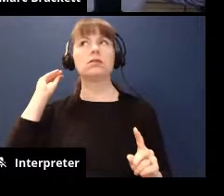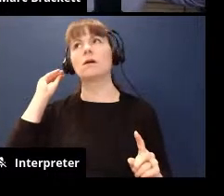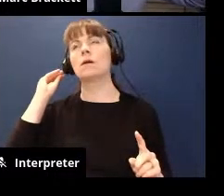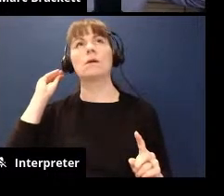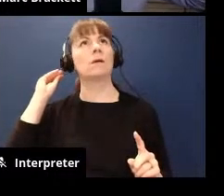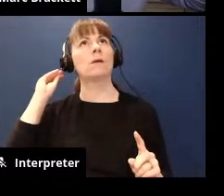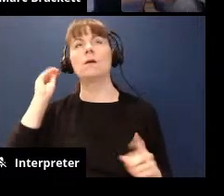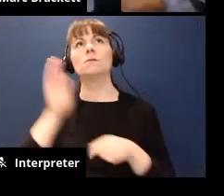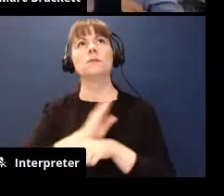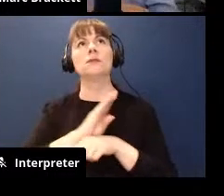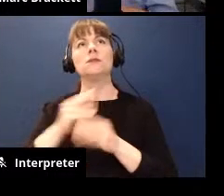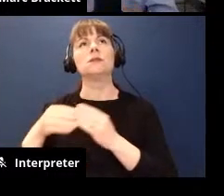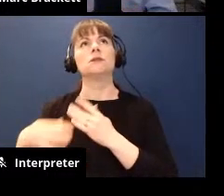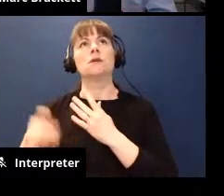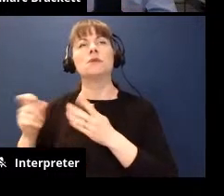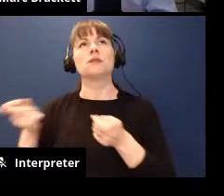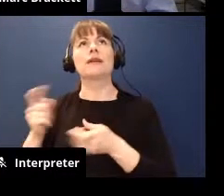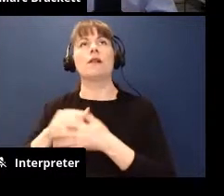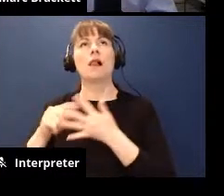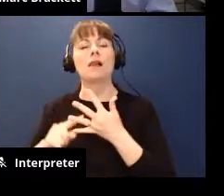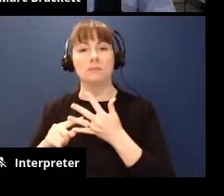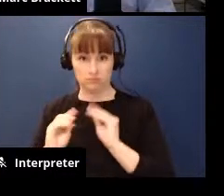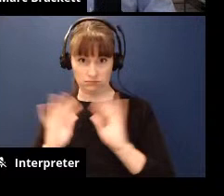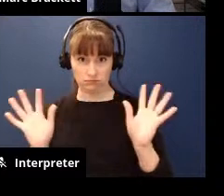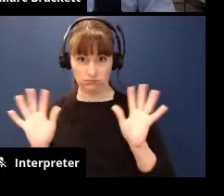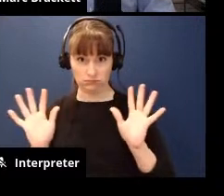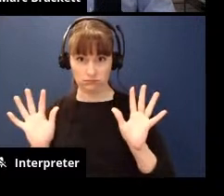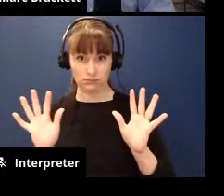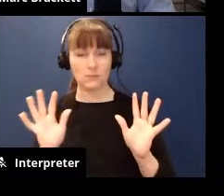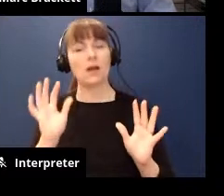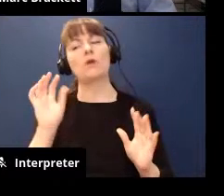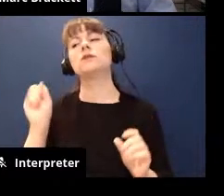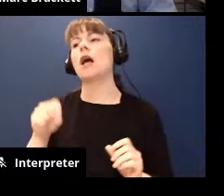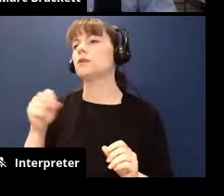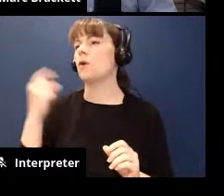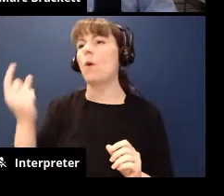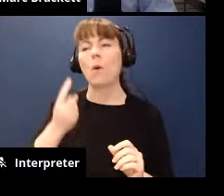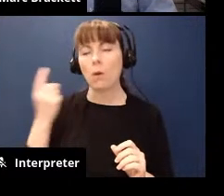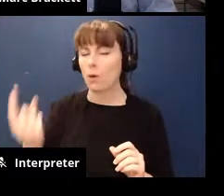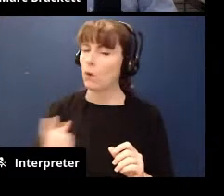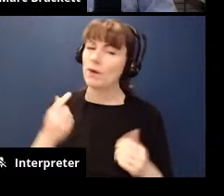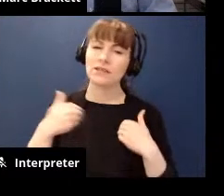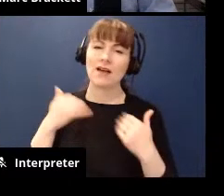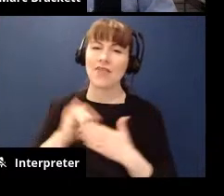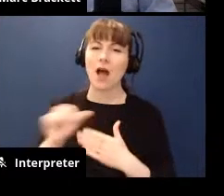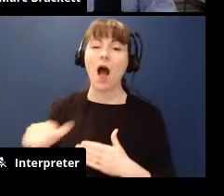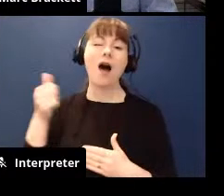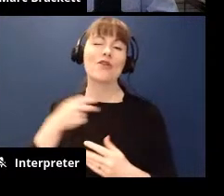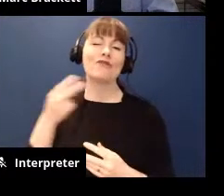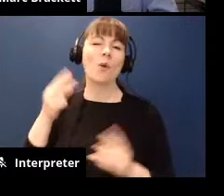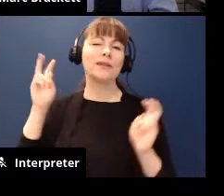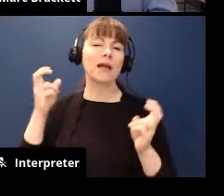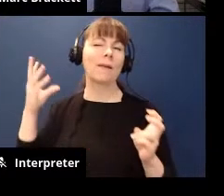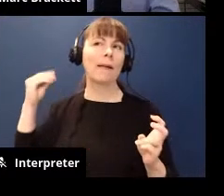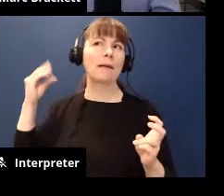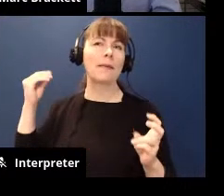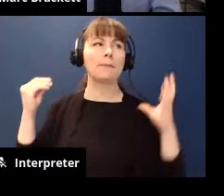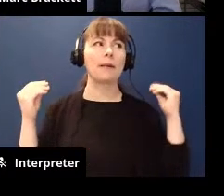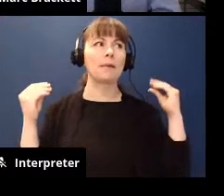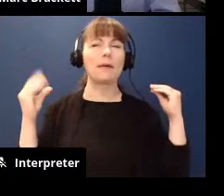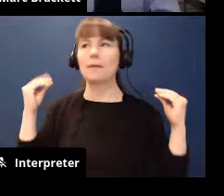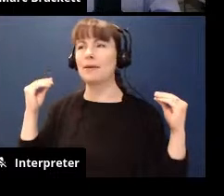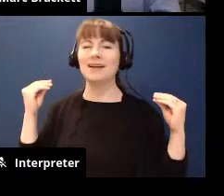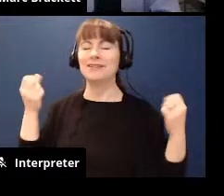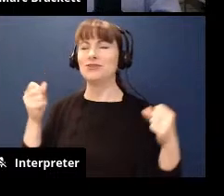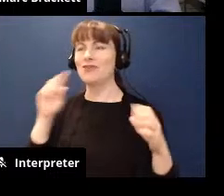goodness i've got so much to do and handle does that make sense yes there's always that like other voice in my head that like i'm trying to focus